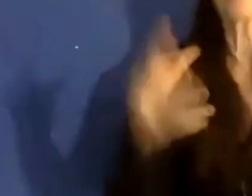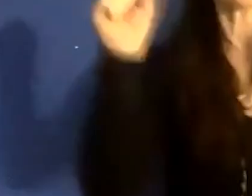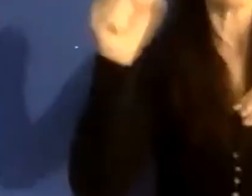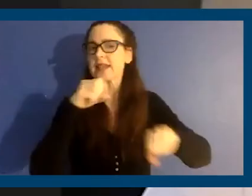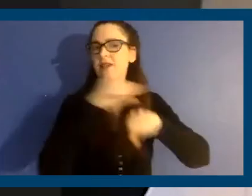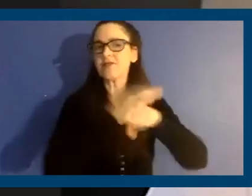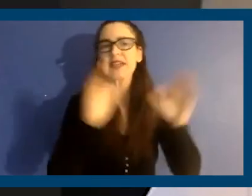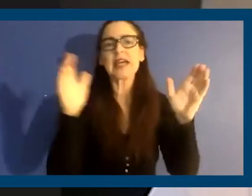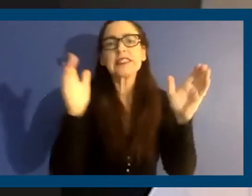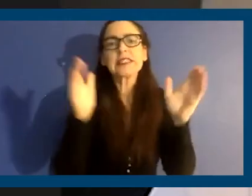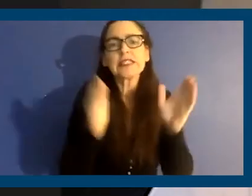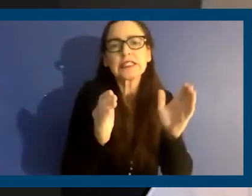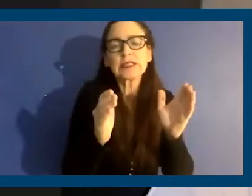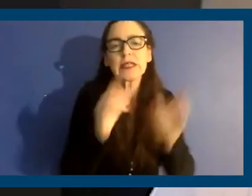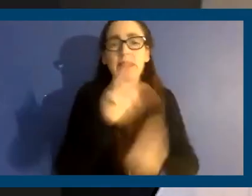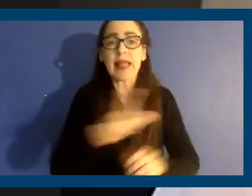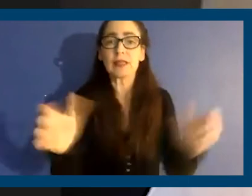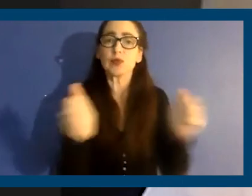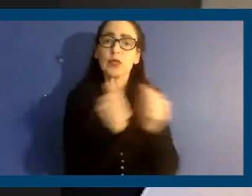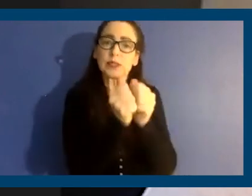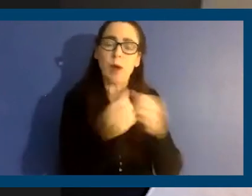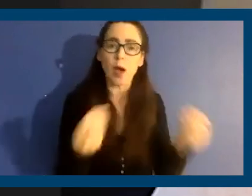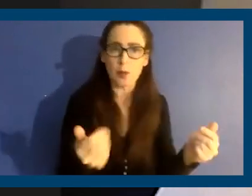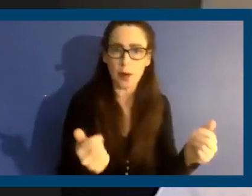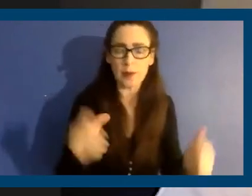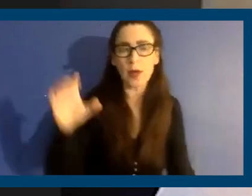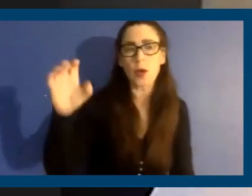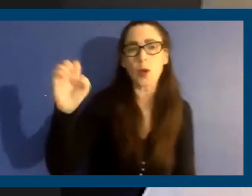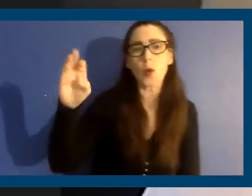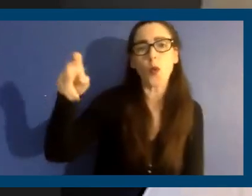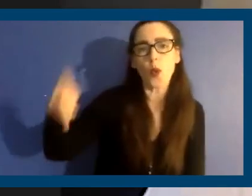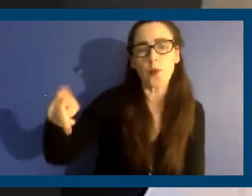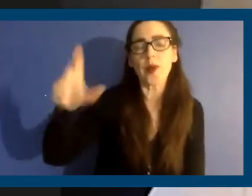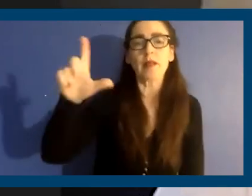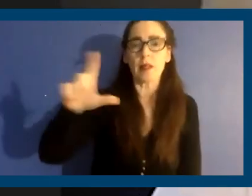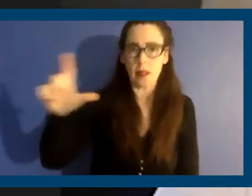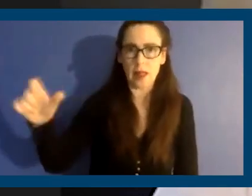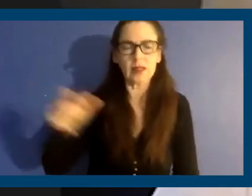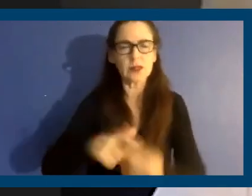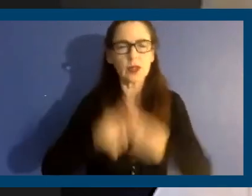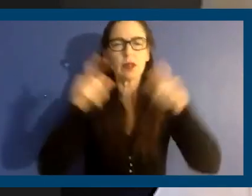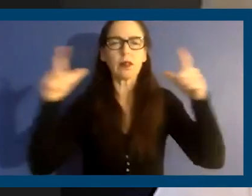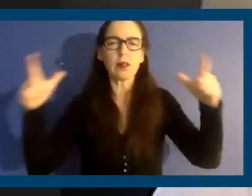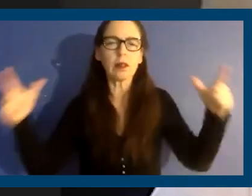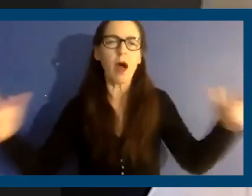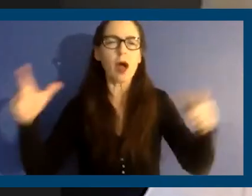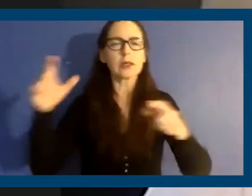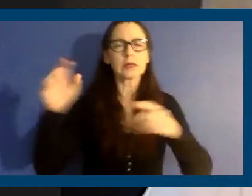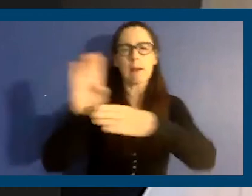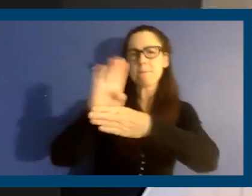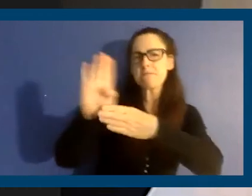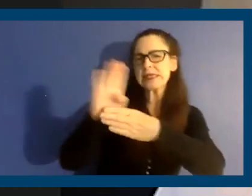then it doesn't affect, you know, corporate landlords for the most part and these kind of large equity firms that have been